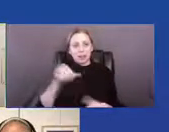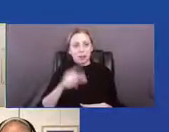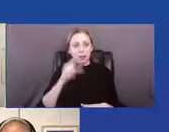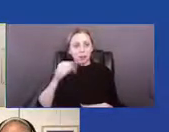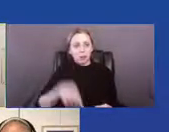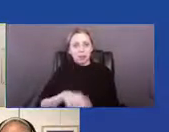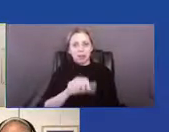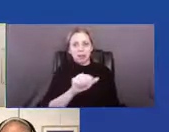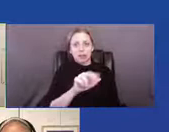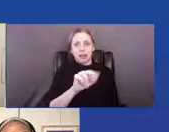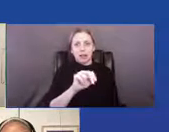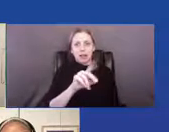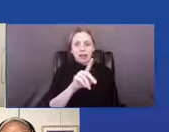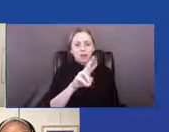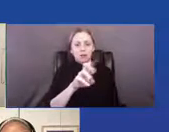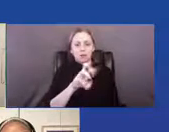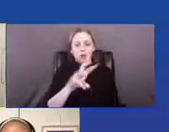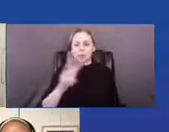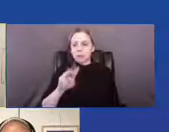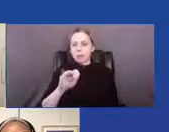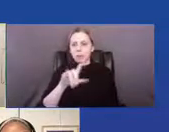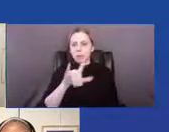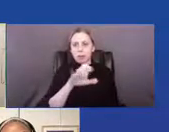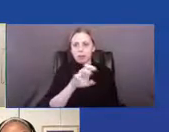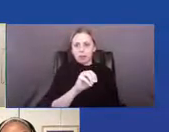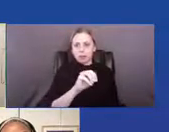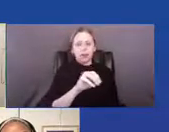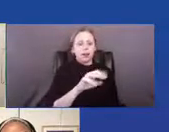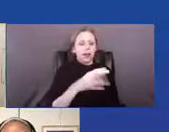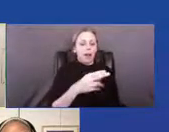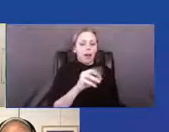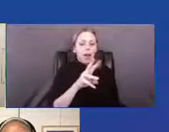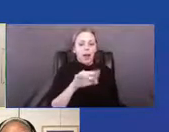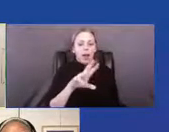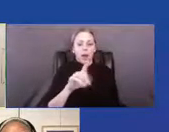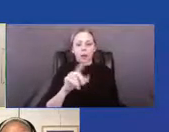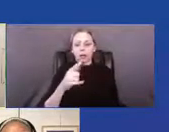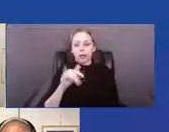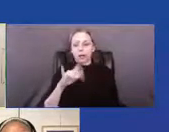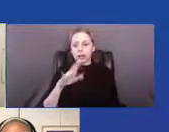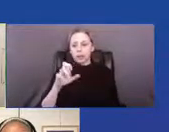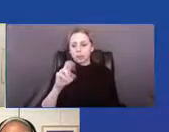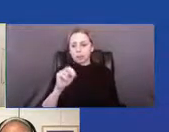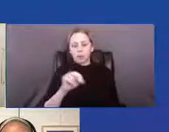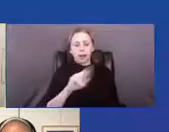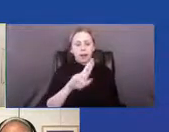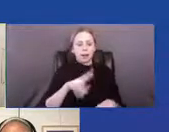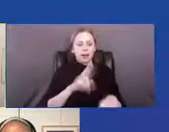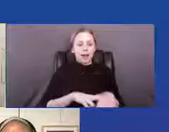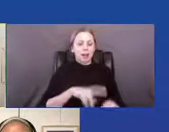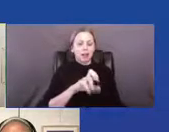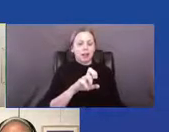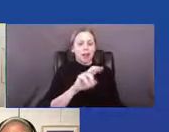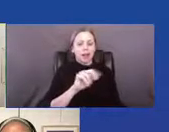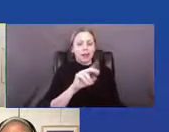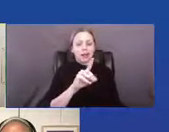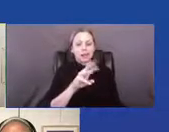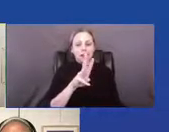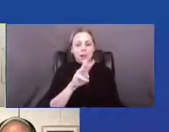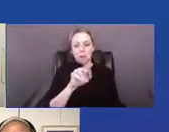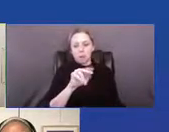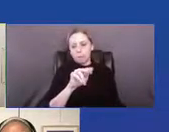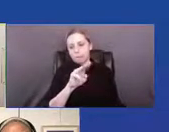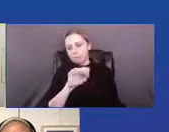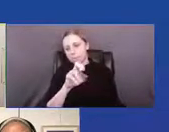the Andrew W. Mellon Foundation, the Howard Gilman Foundation, the National Endowment for the Arts, the New York